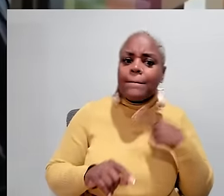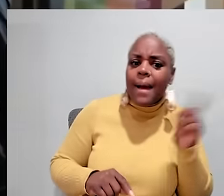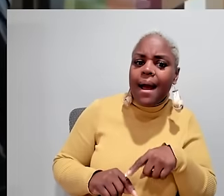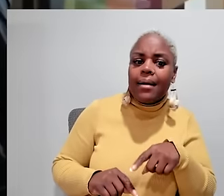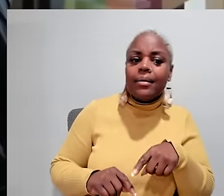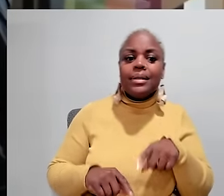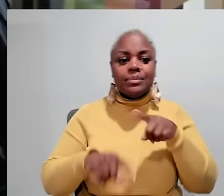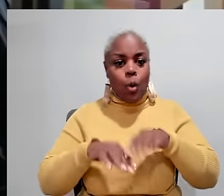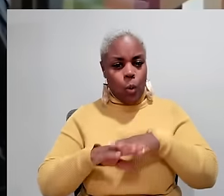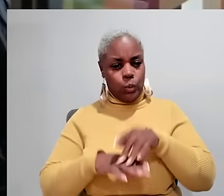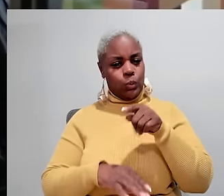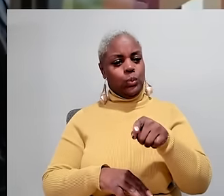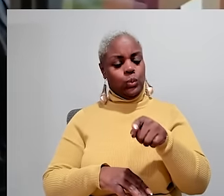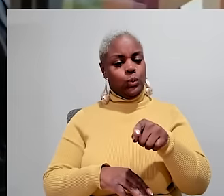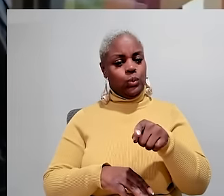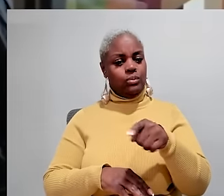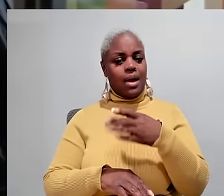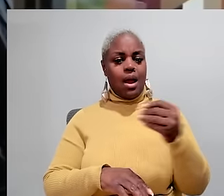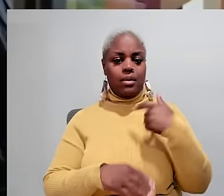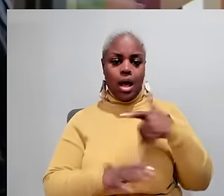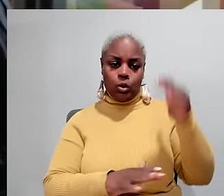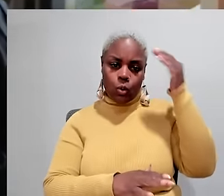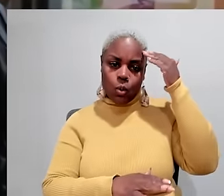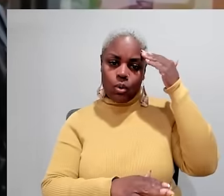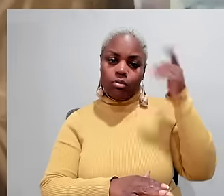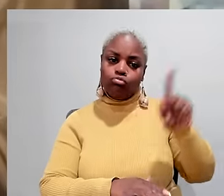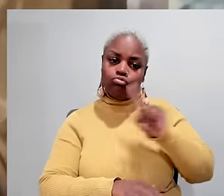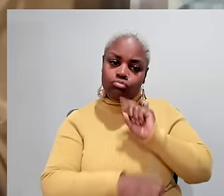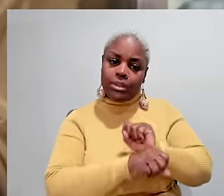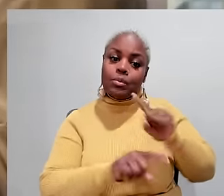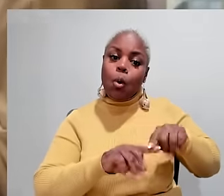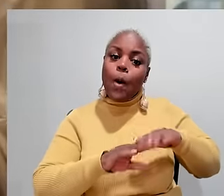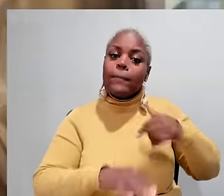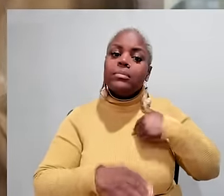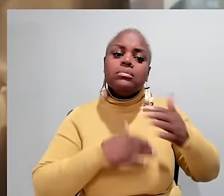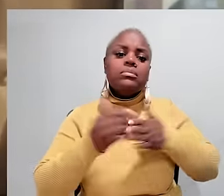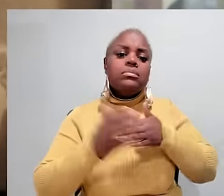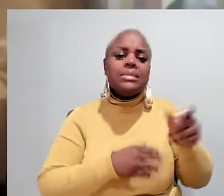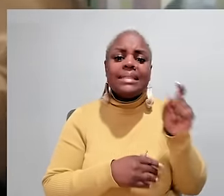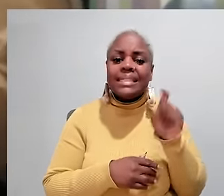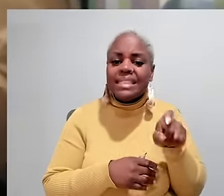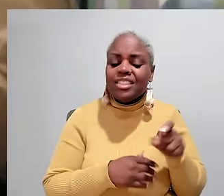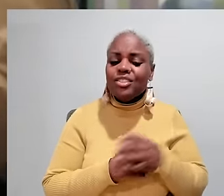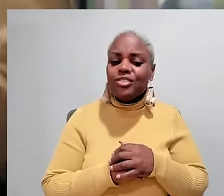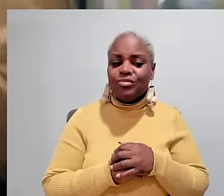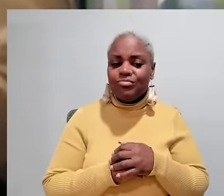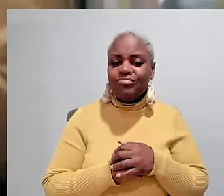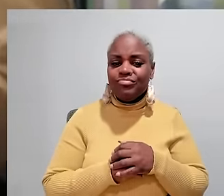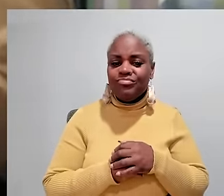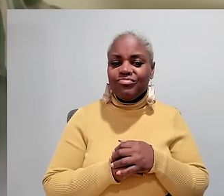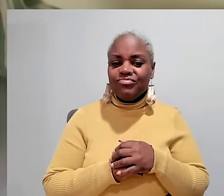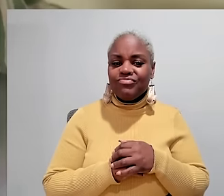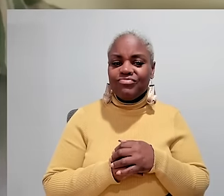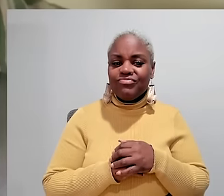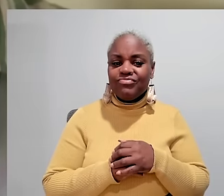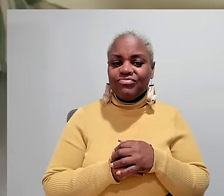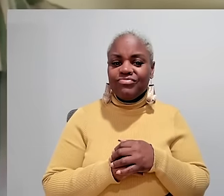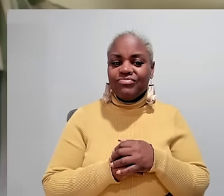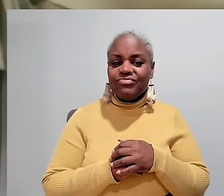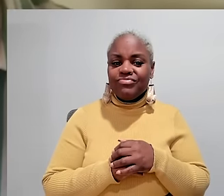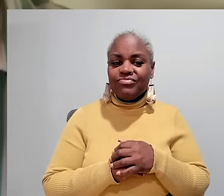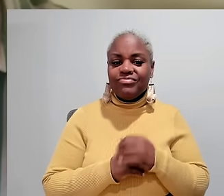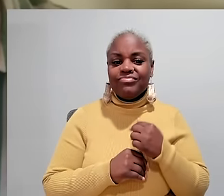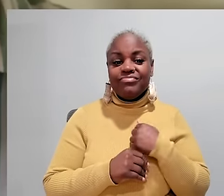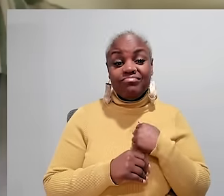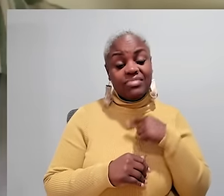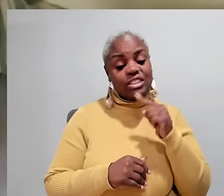to ask if I'm here like am I coming when I'm coming back they depend on you and I let them know that they can really depend on me